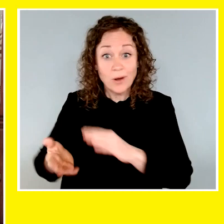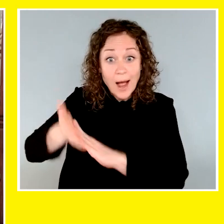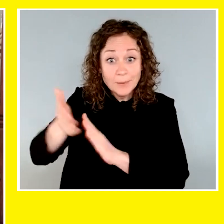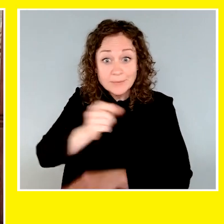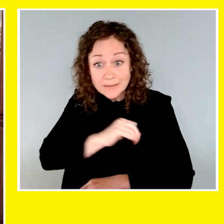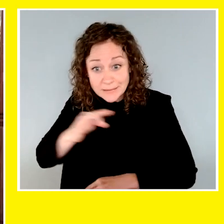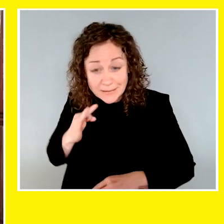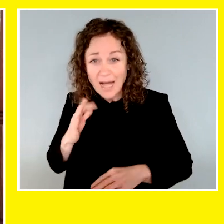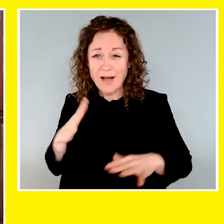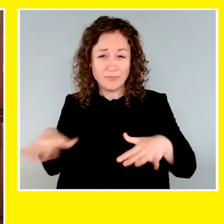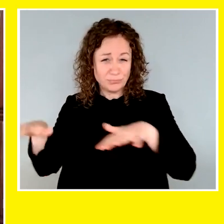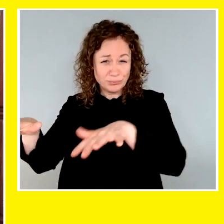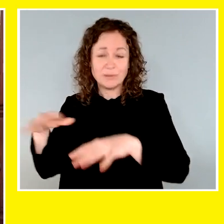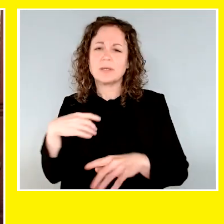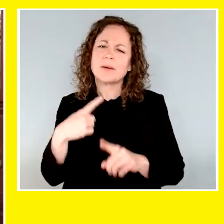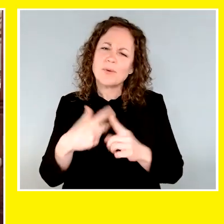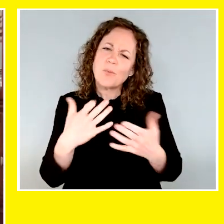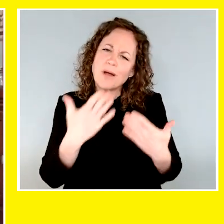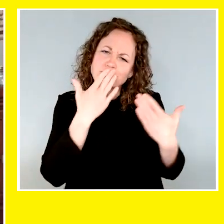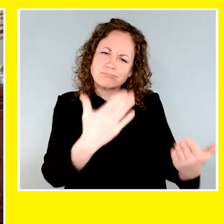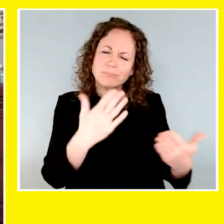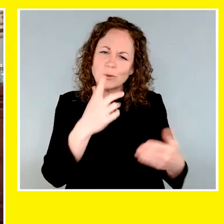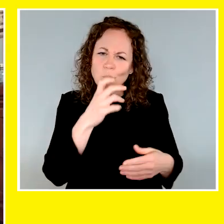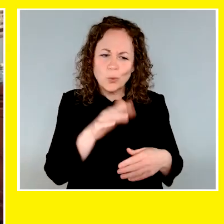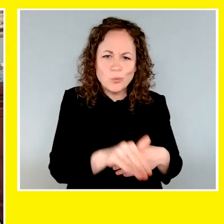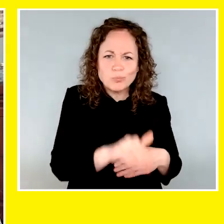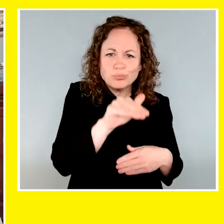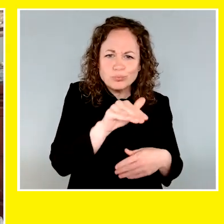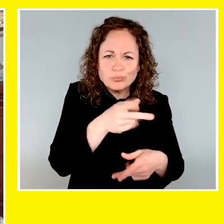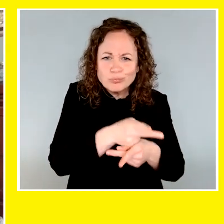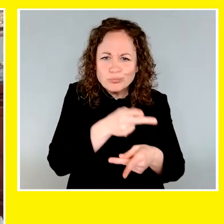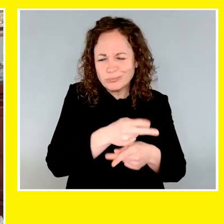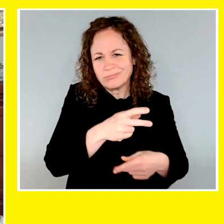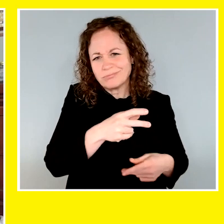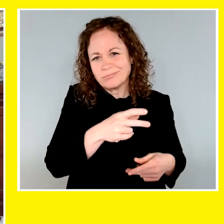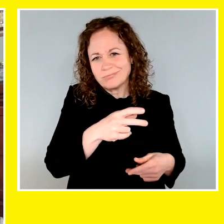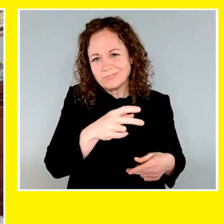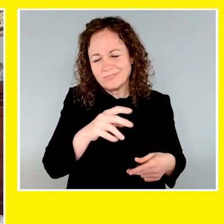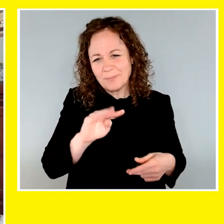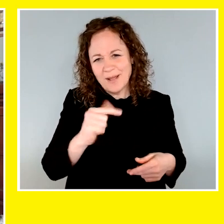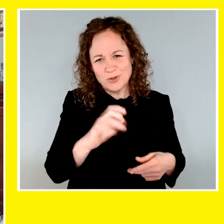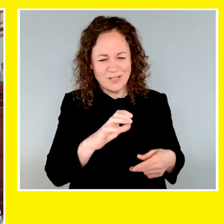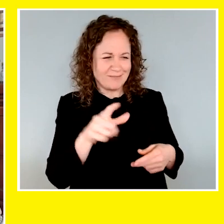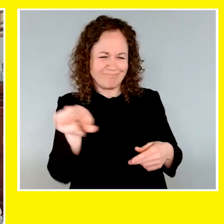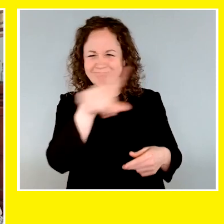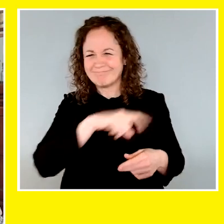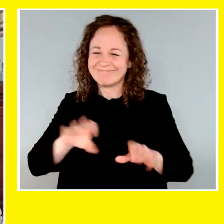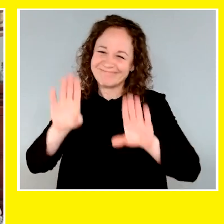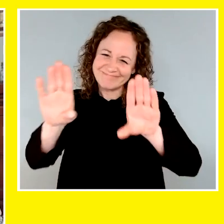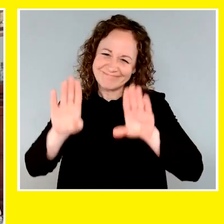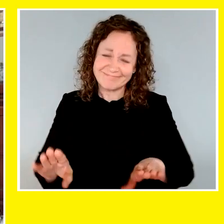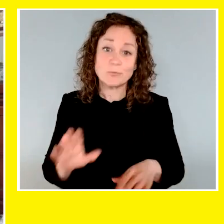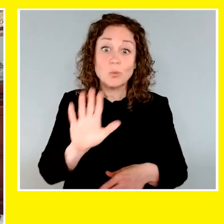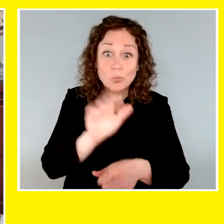admin staff. But a very special thanks to Magic's Poppy Razor and Boarder. You guys are all